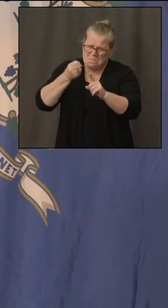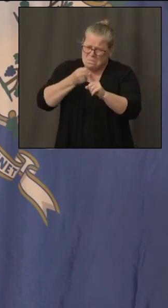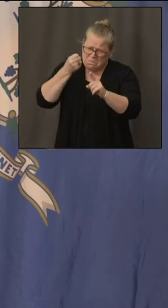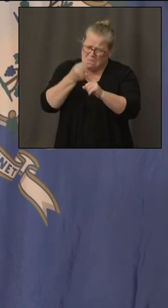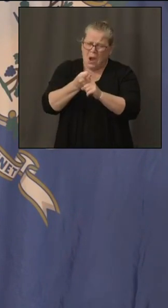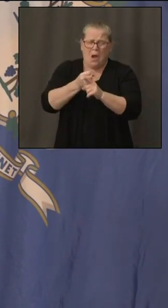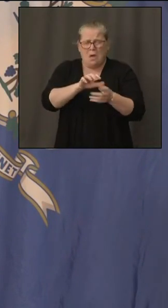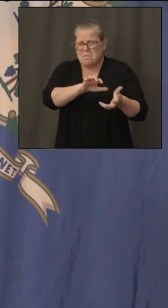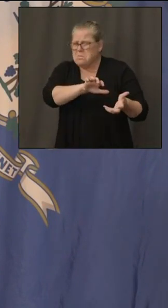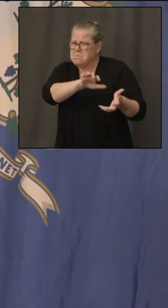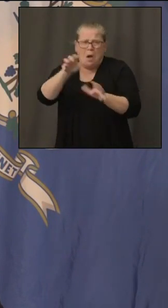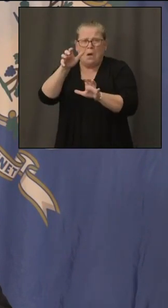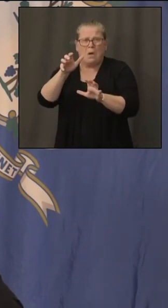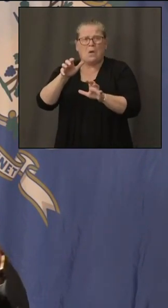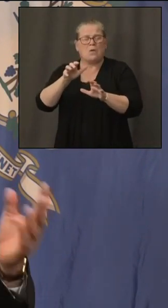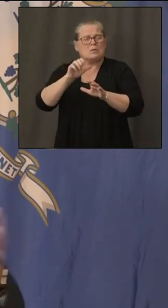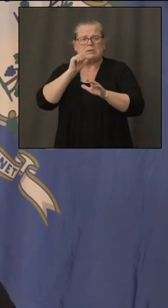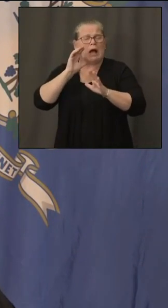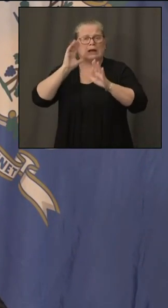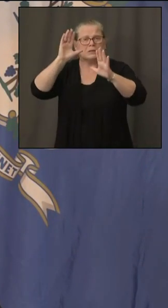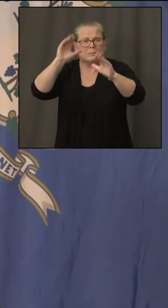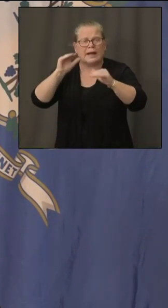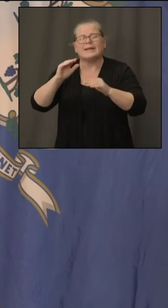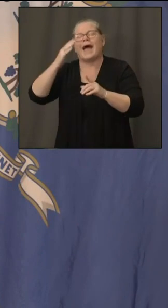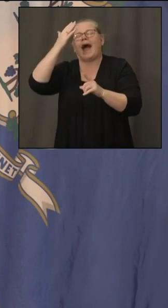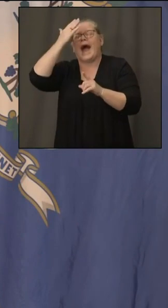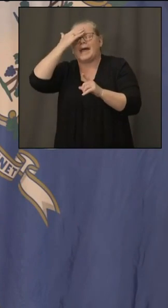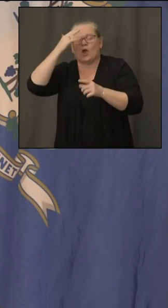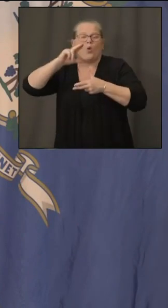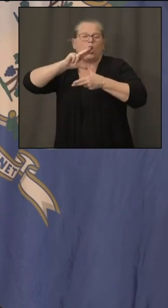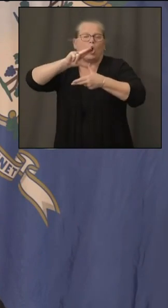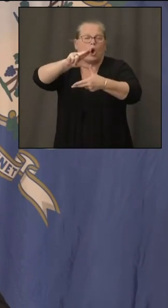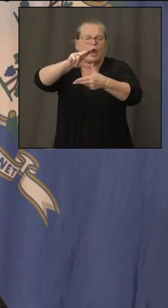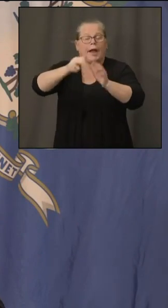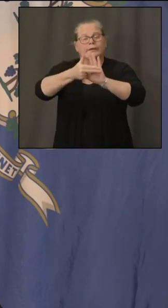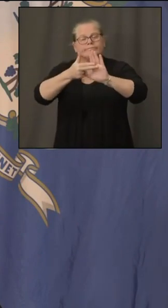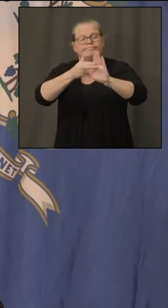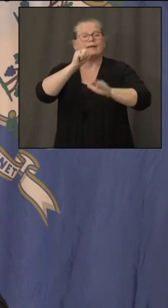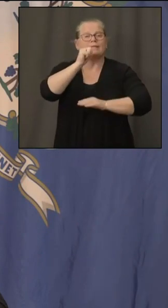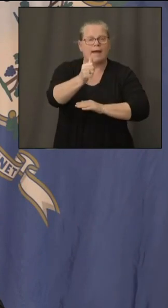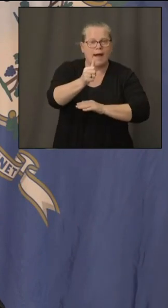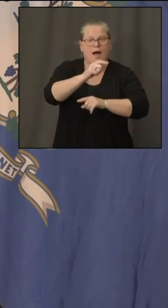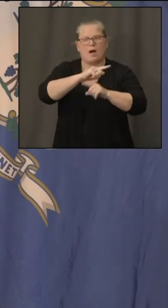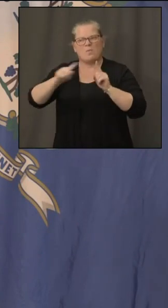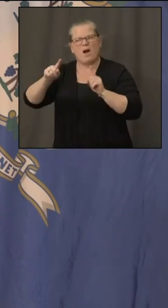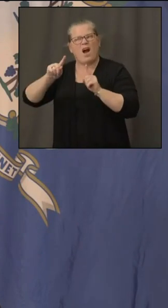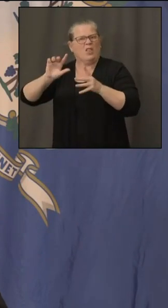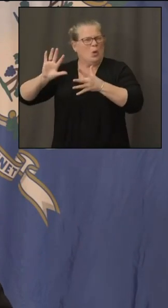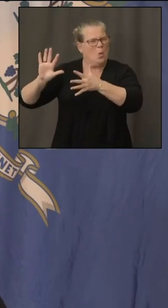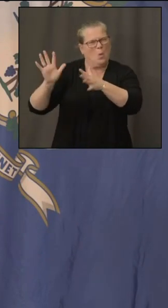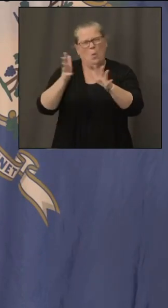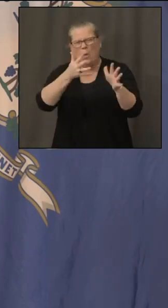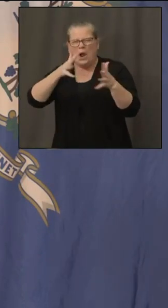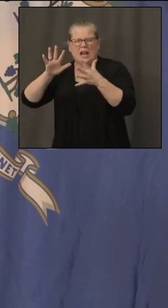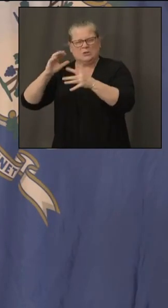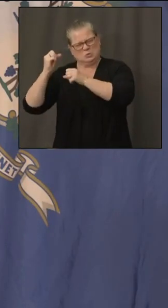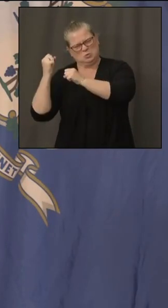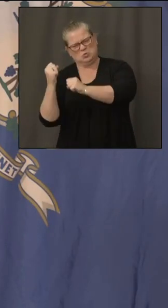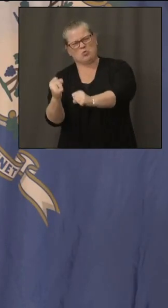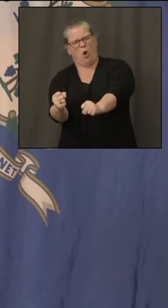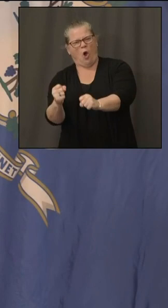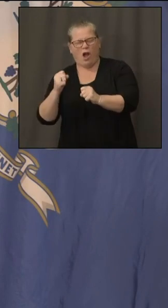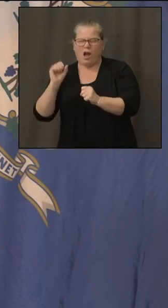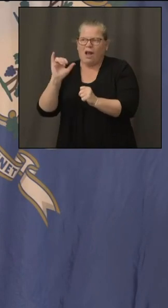i know it wasn't a broad-based hurricane with those winds but those tornado-like winds that really hit through caused